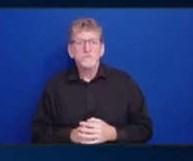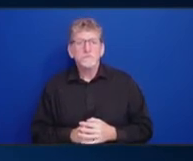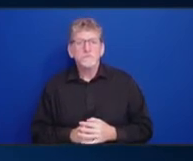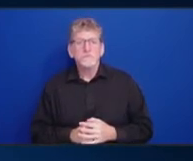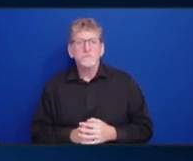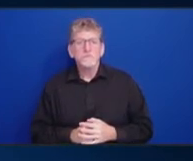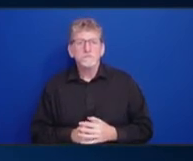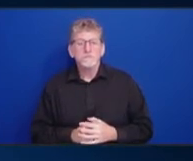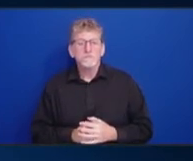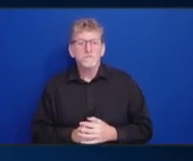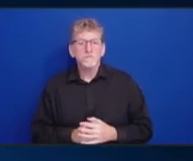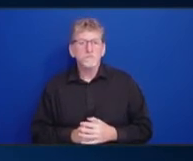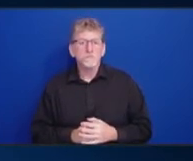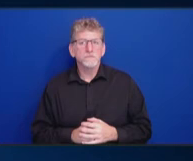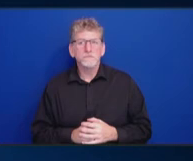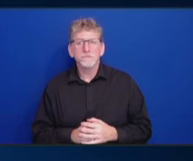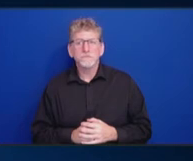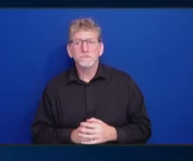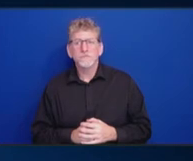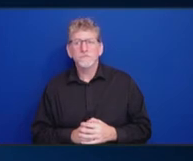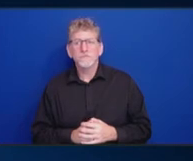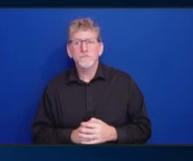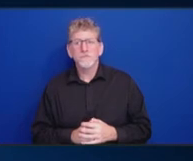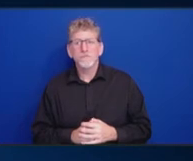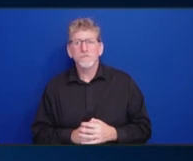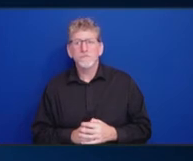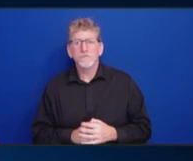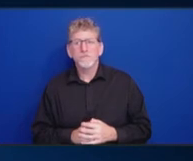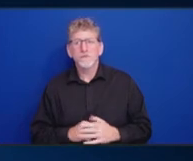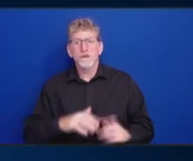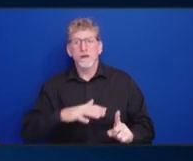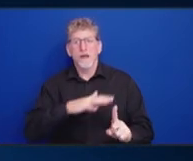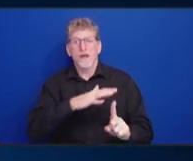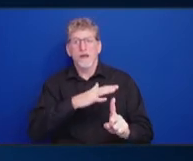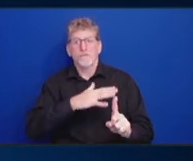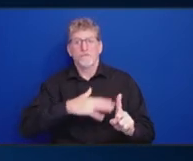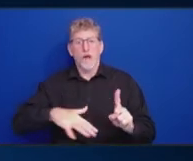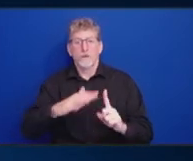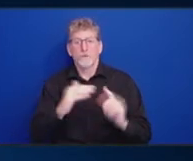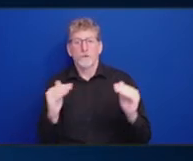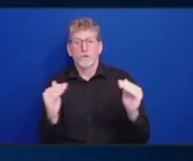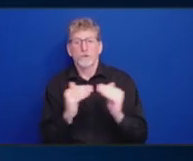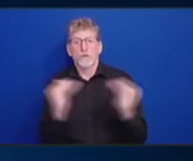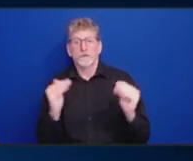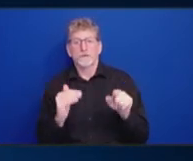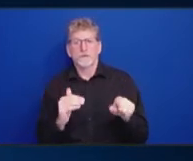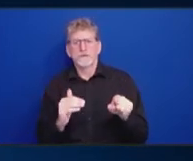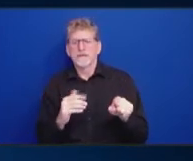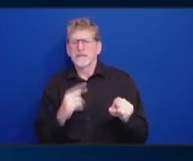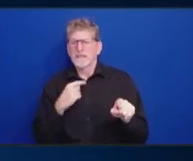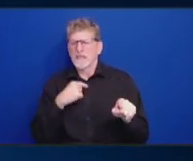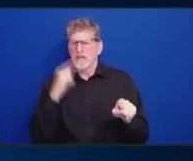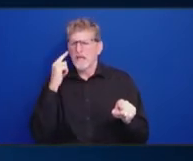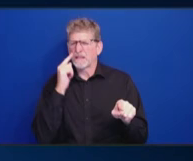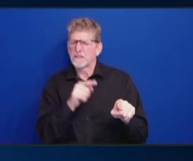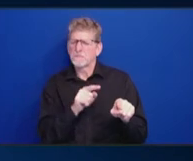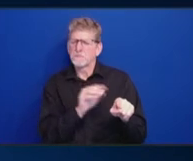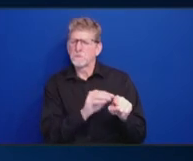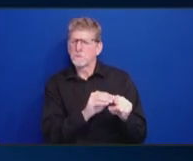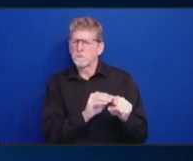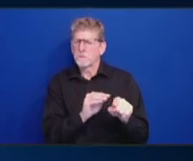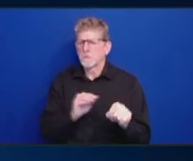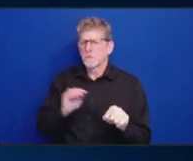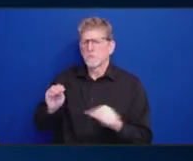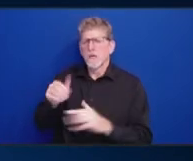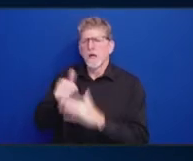for environmental justice. I think it's more appropriate that it's under some healthcare thing. Because the things that our